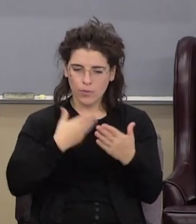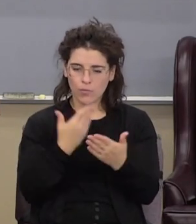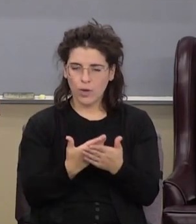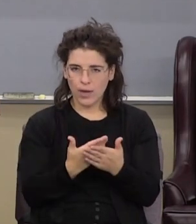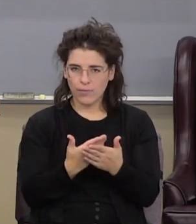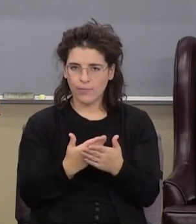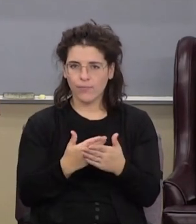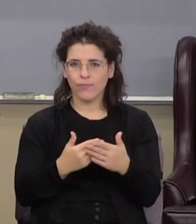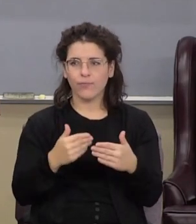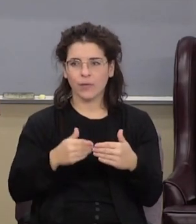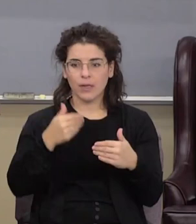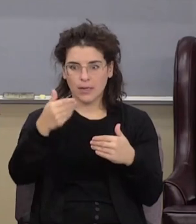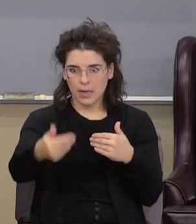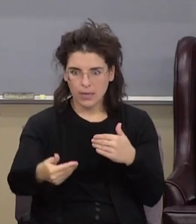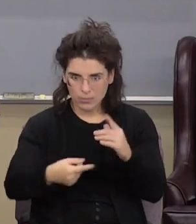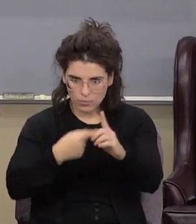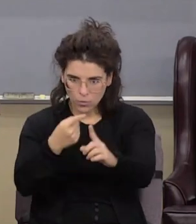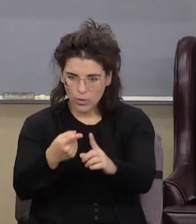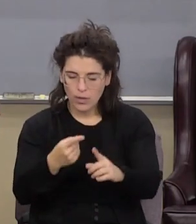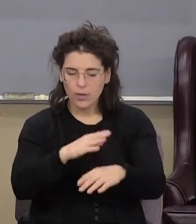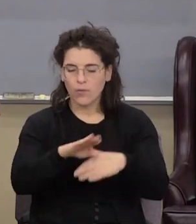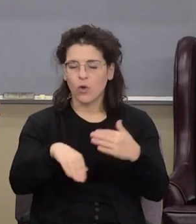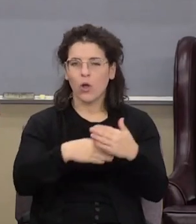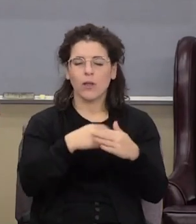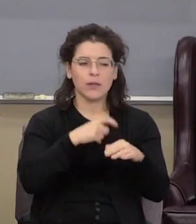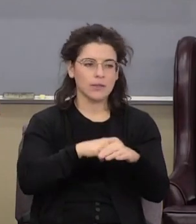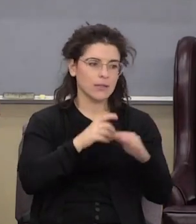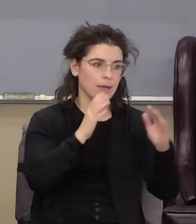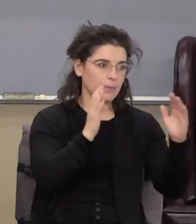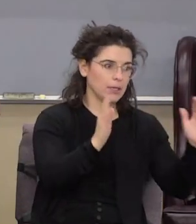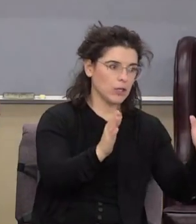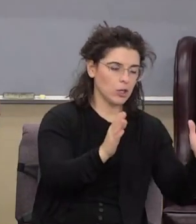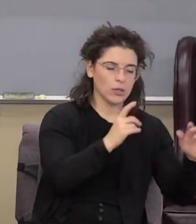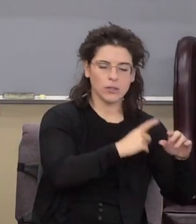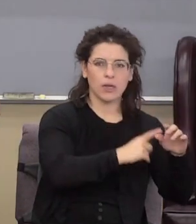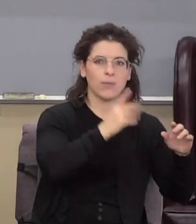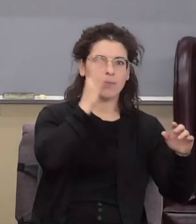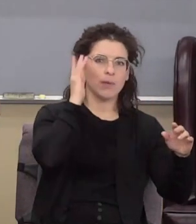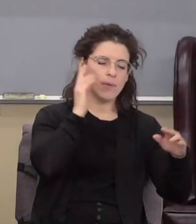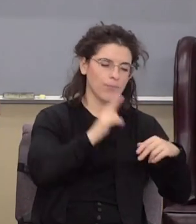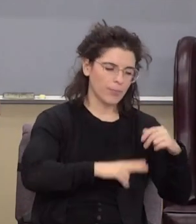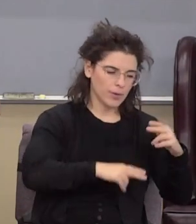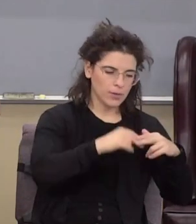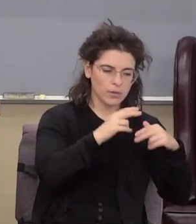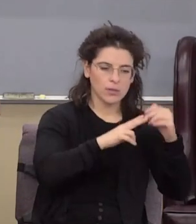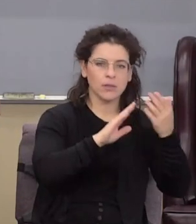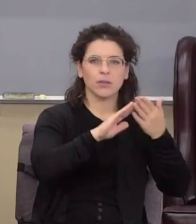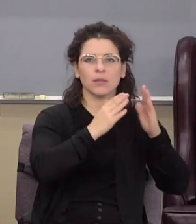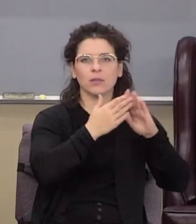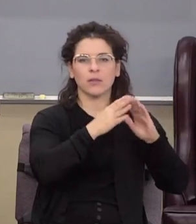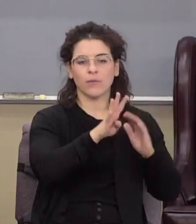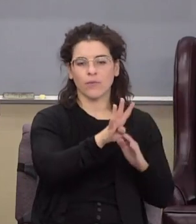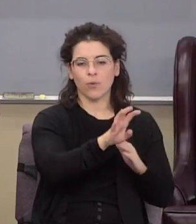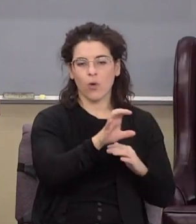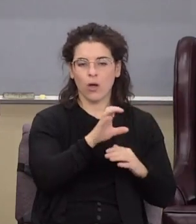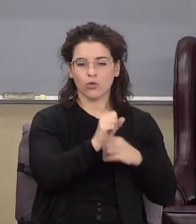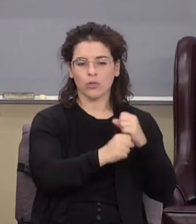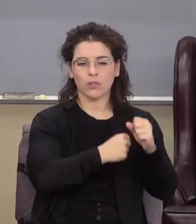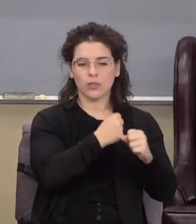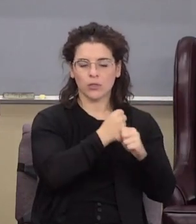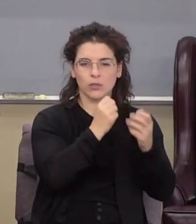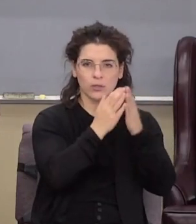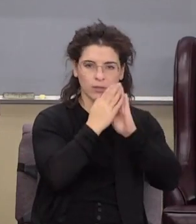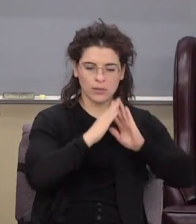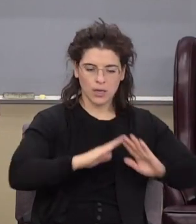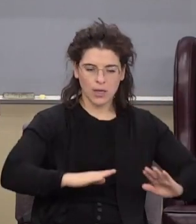The next point you've had all this time back here you had the the rebuilding of the city you've had the 400 years of silence now